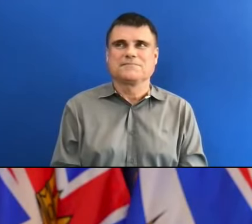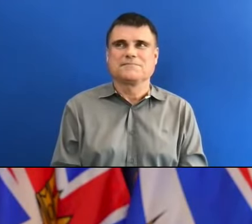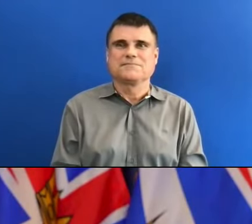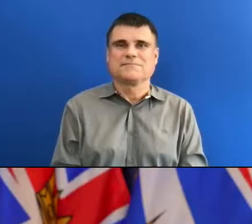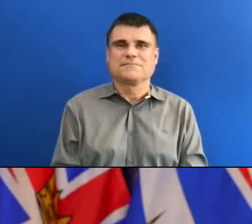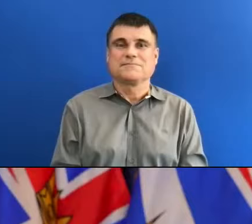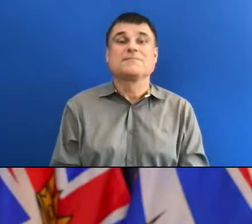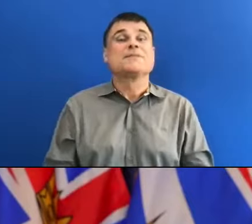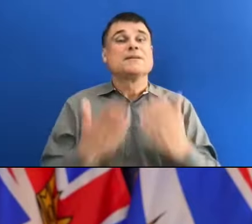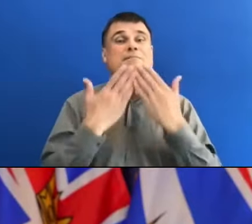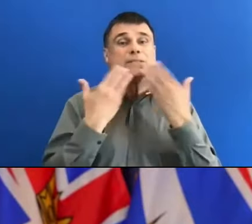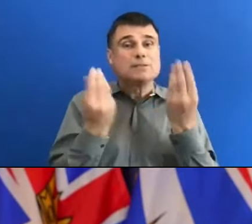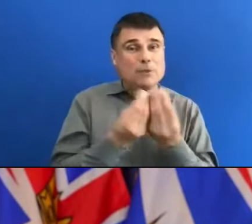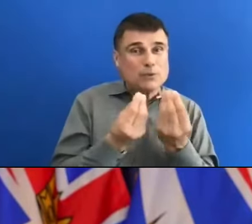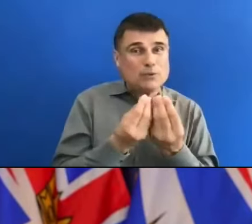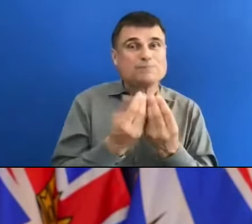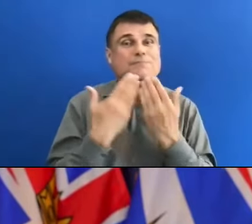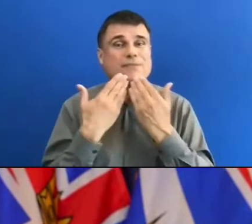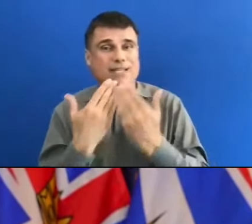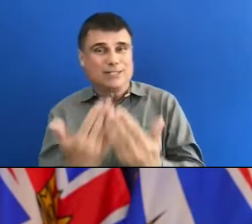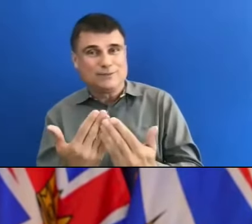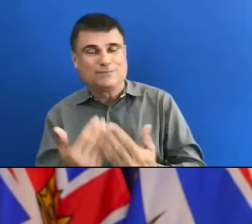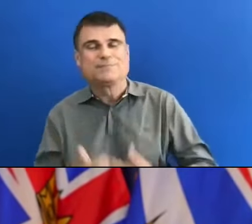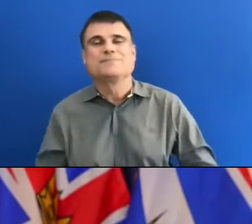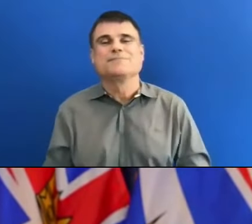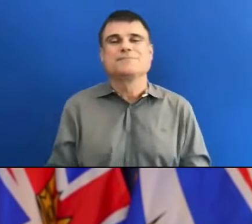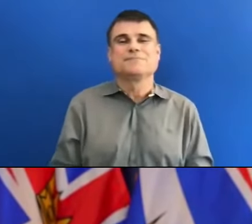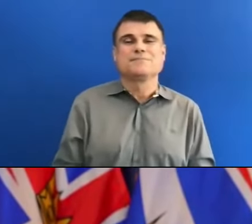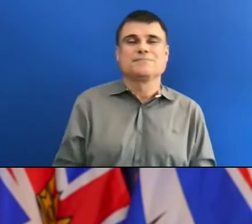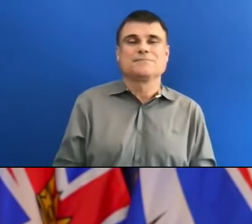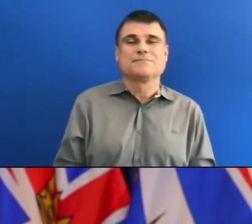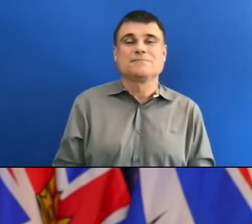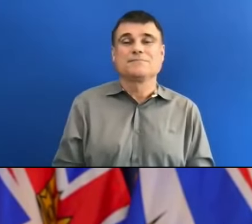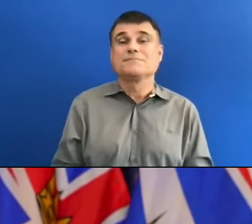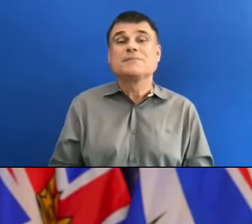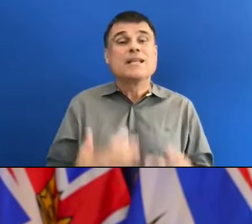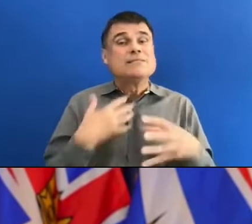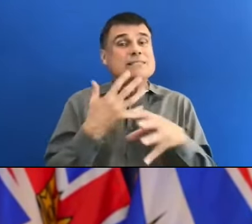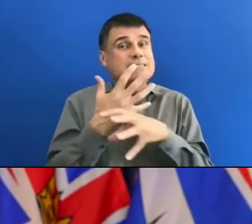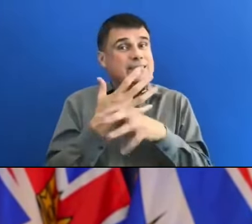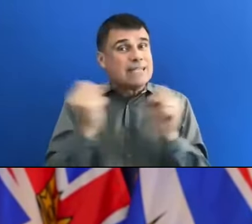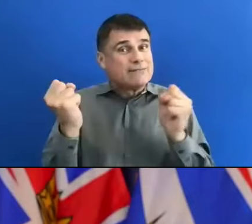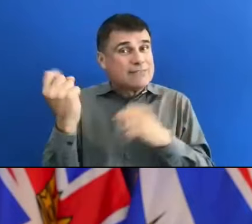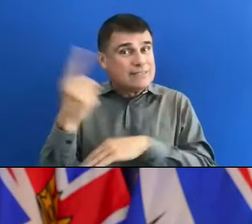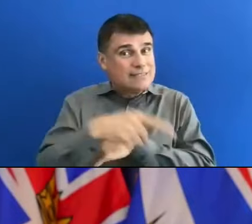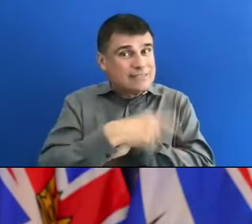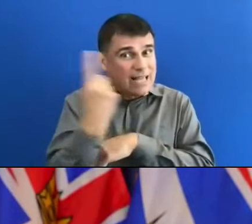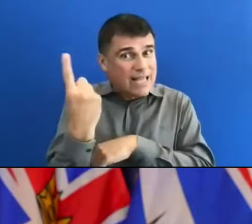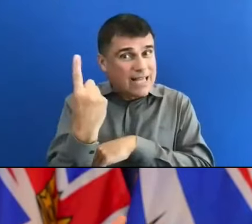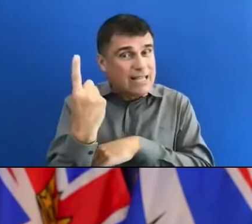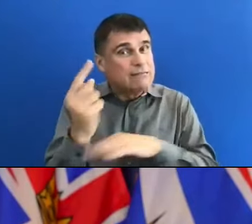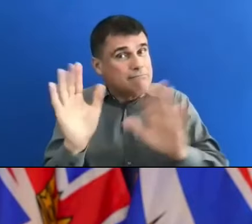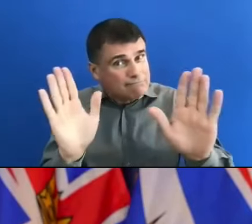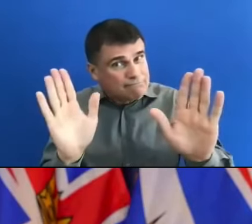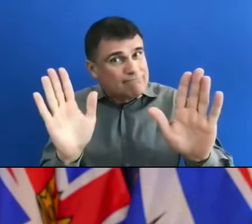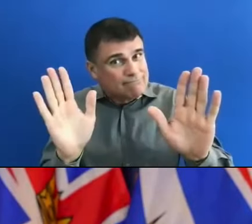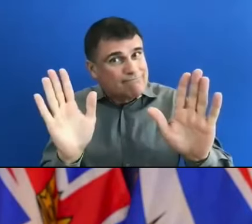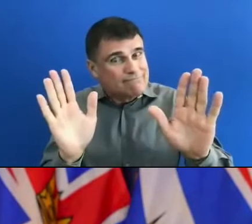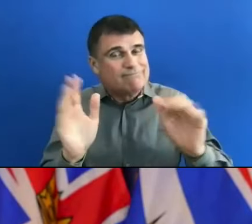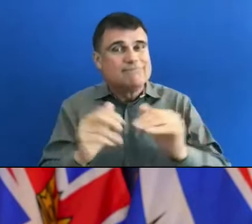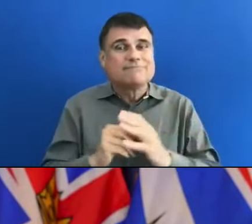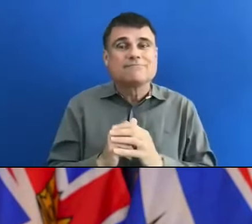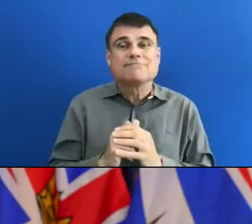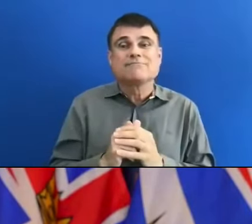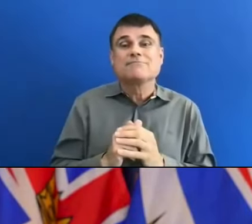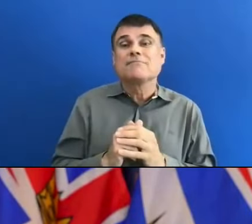very much. and have as safe a day as possible today. And perhaps the premier